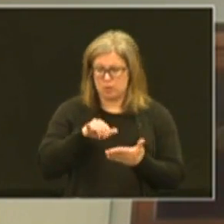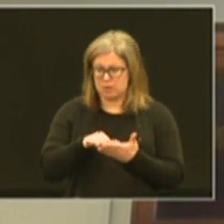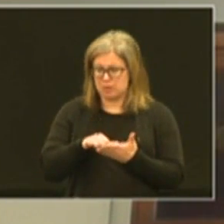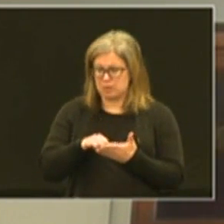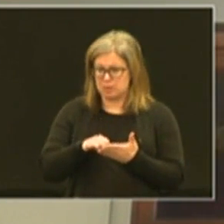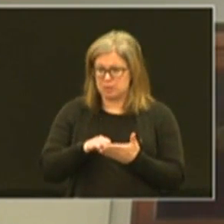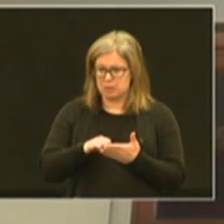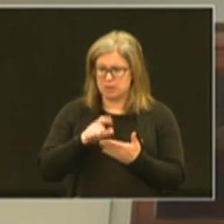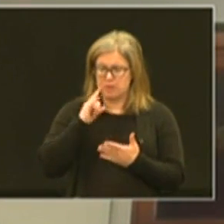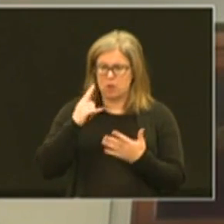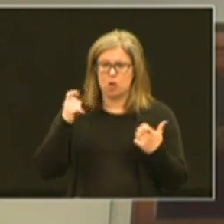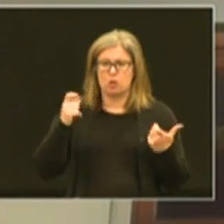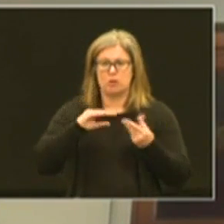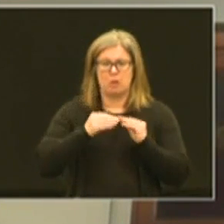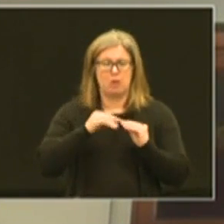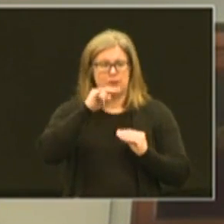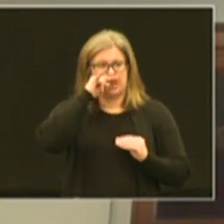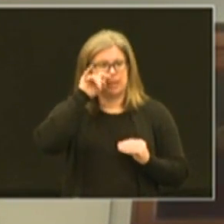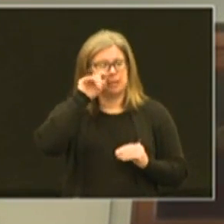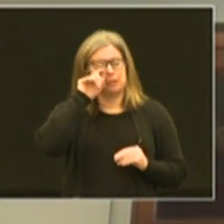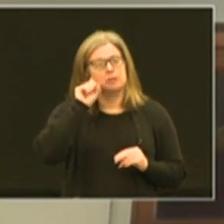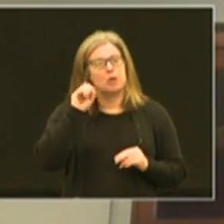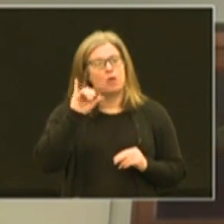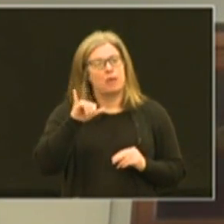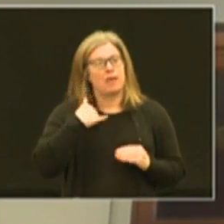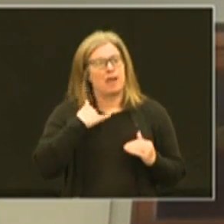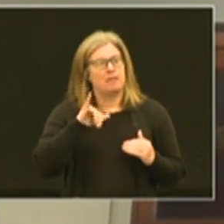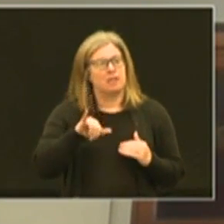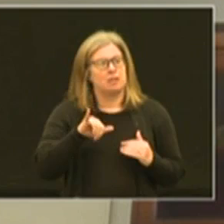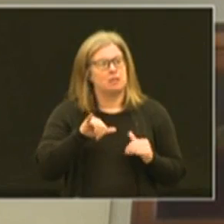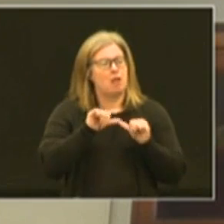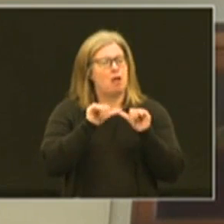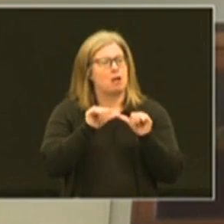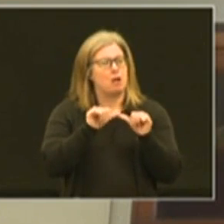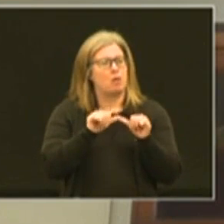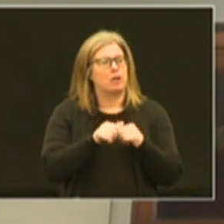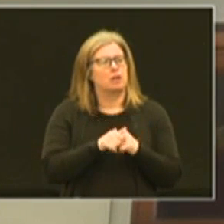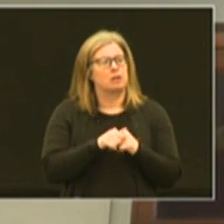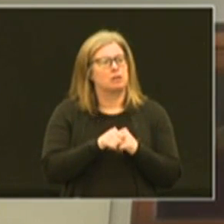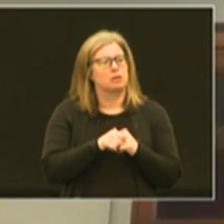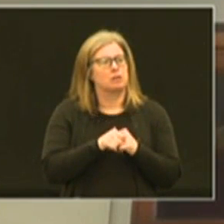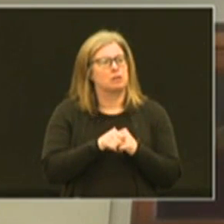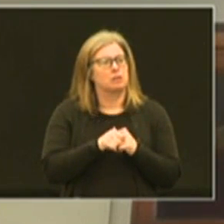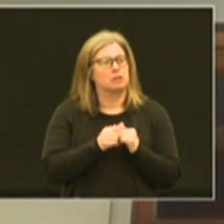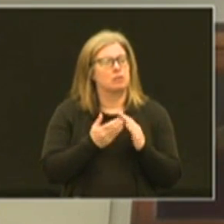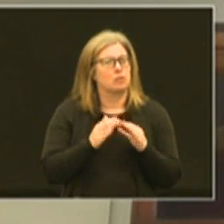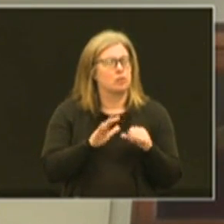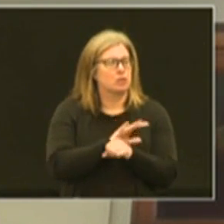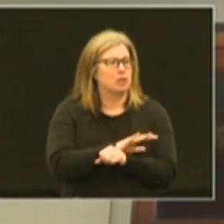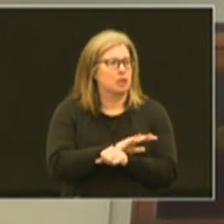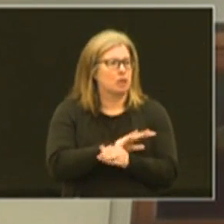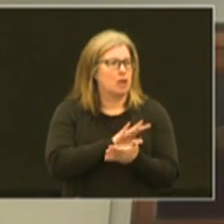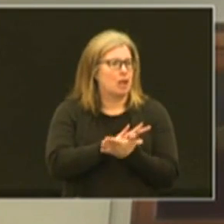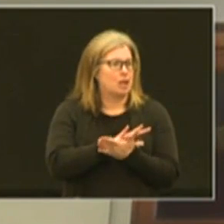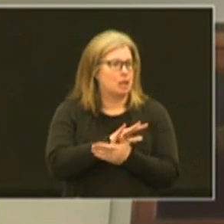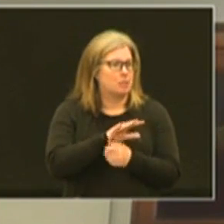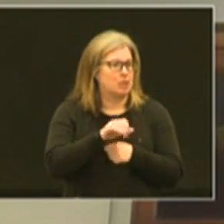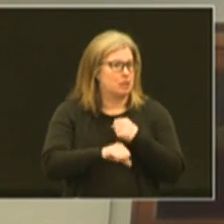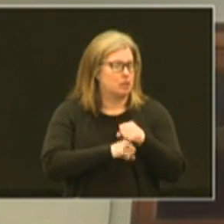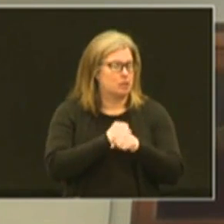for our huge number of kids so that they have this ongoing through their entire academic career